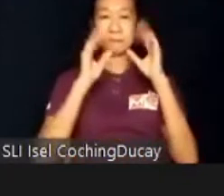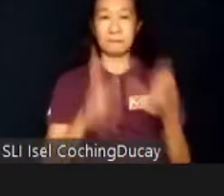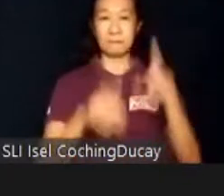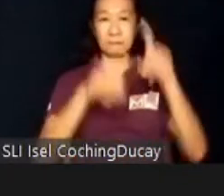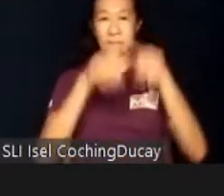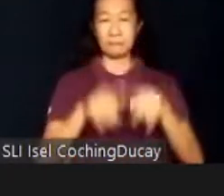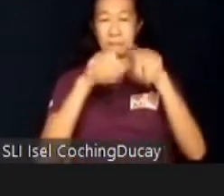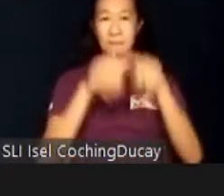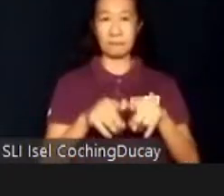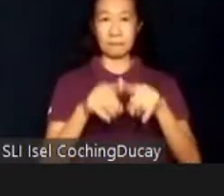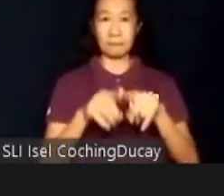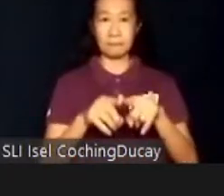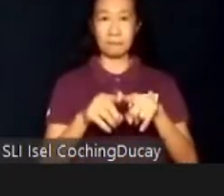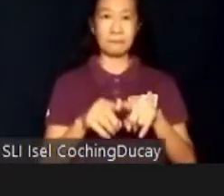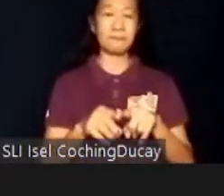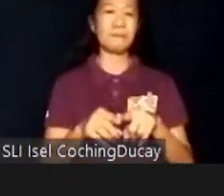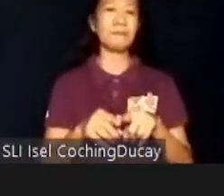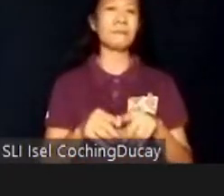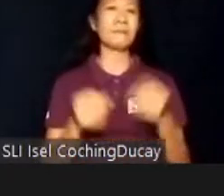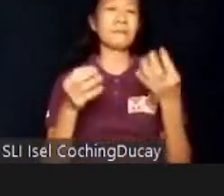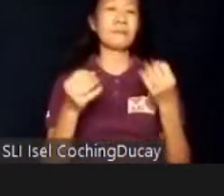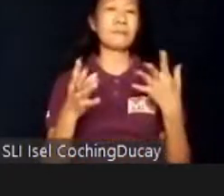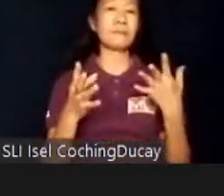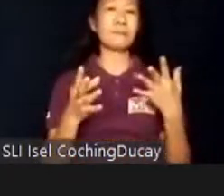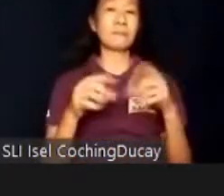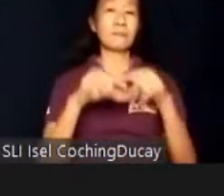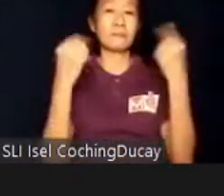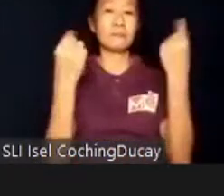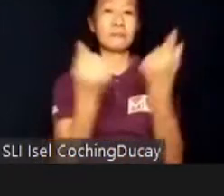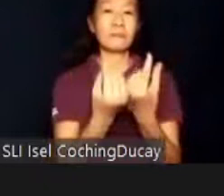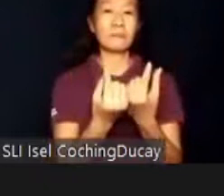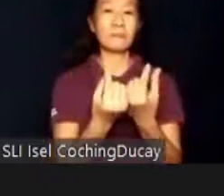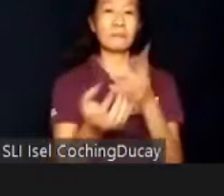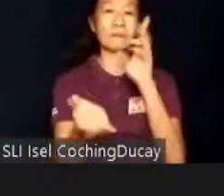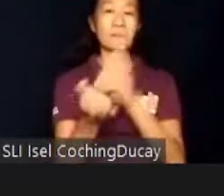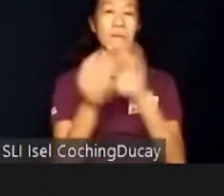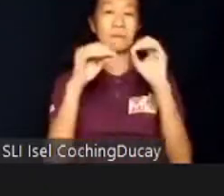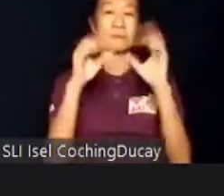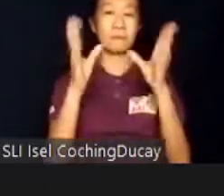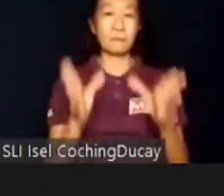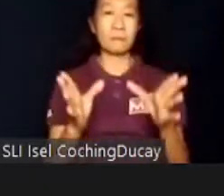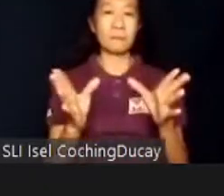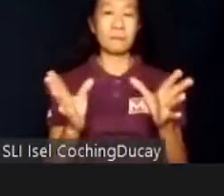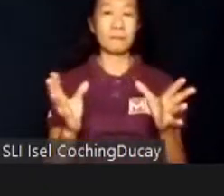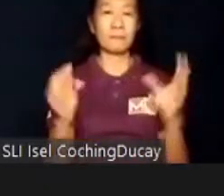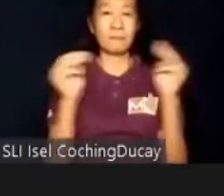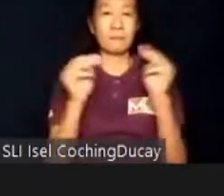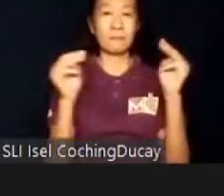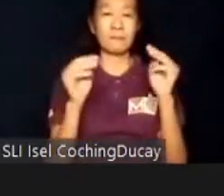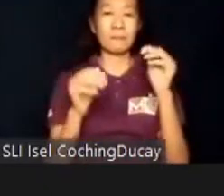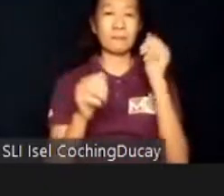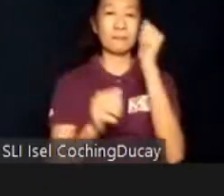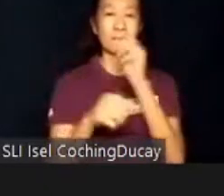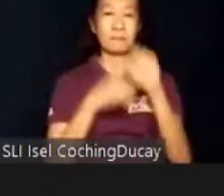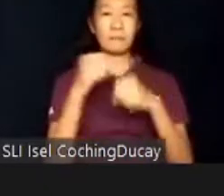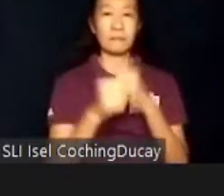A multidisciplinary team of doctors, therapists, psychologists, and teachers convene annually to discuss and deliberate